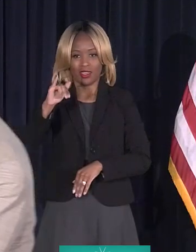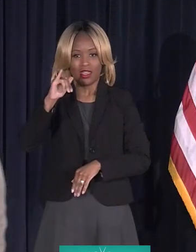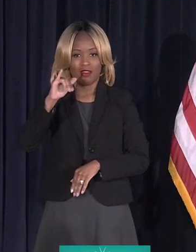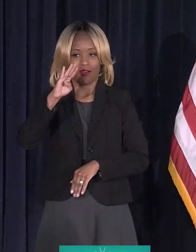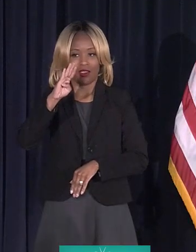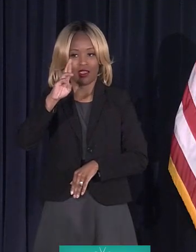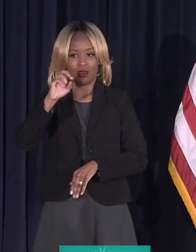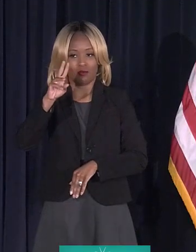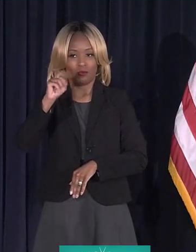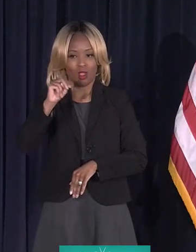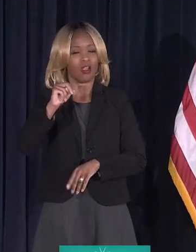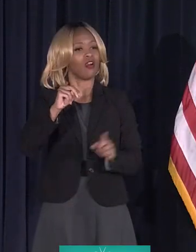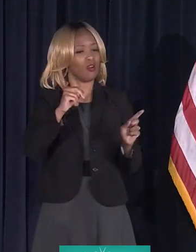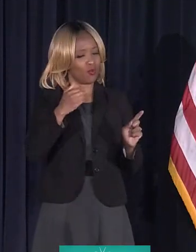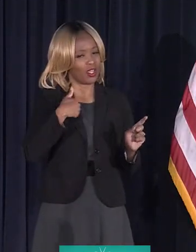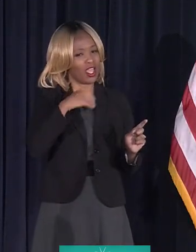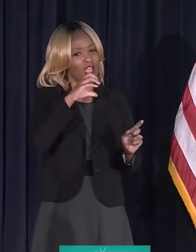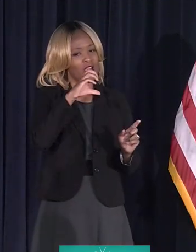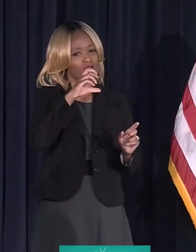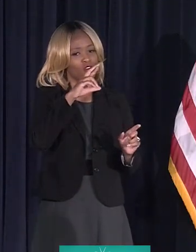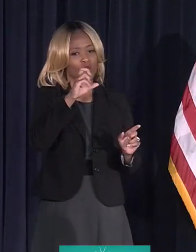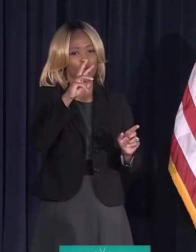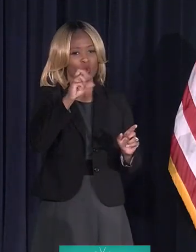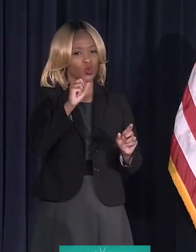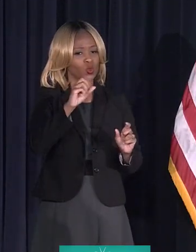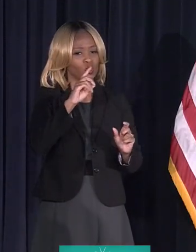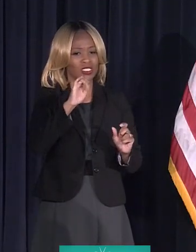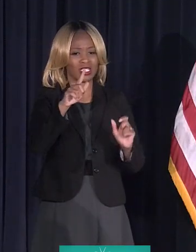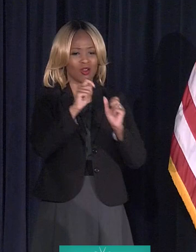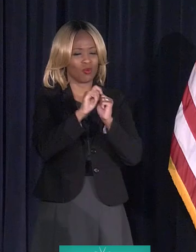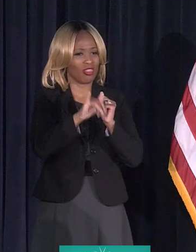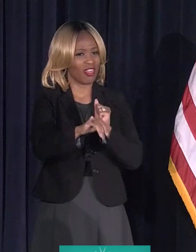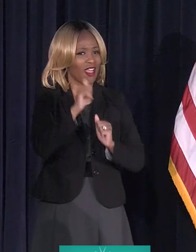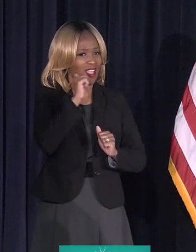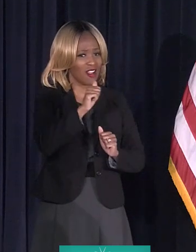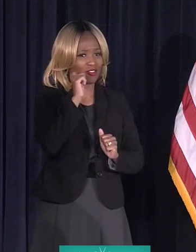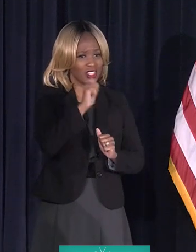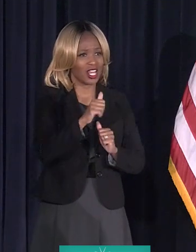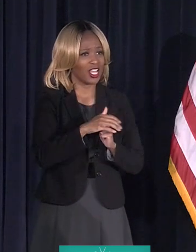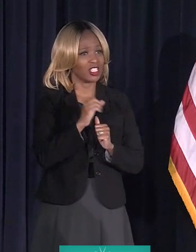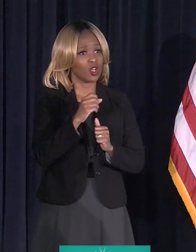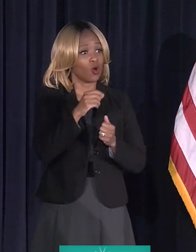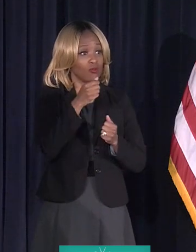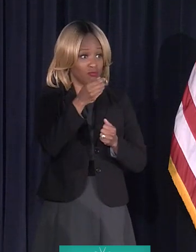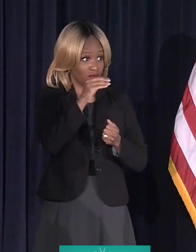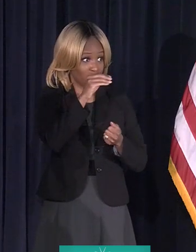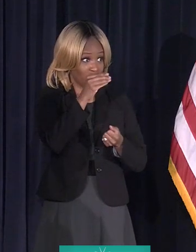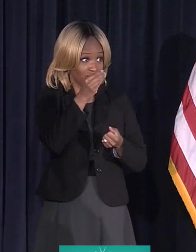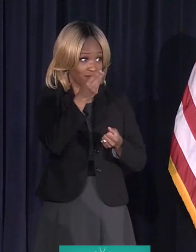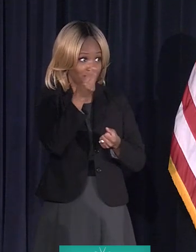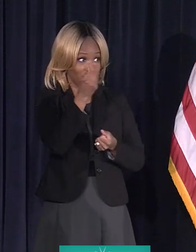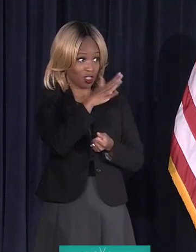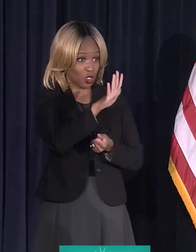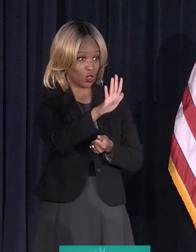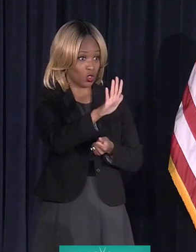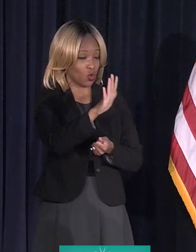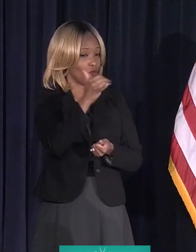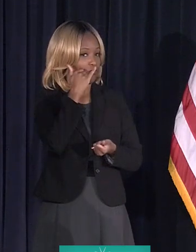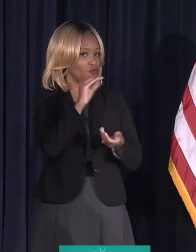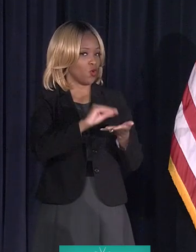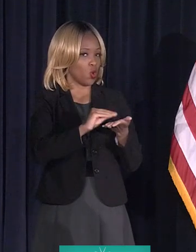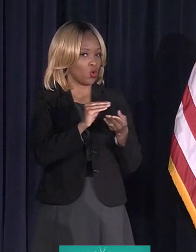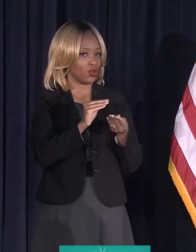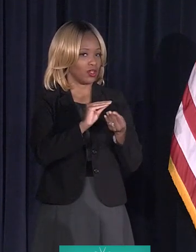We have crews that deal with that every single day. So if I can just get your phone number, we've got it. I'm